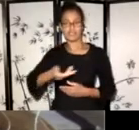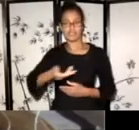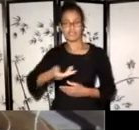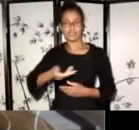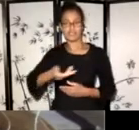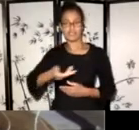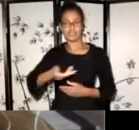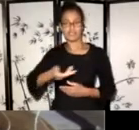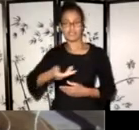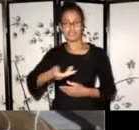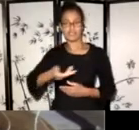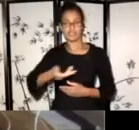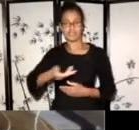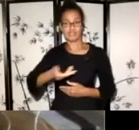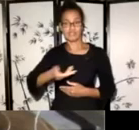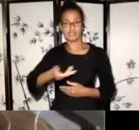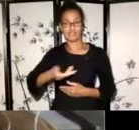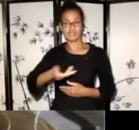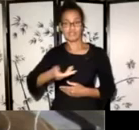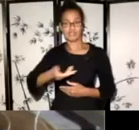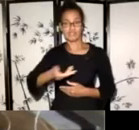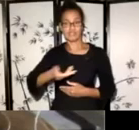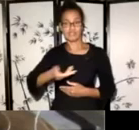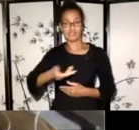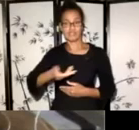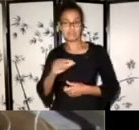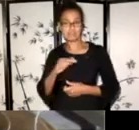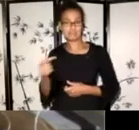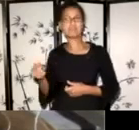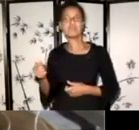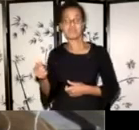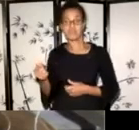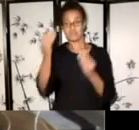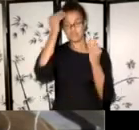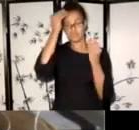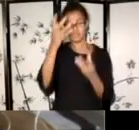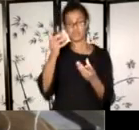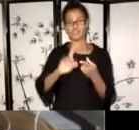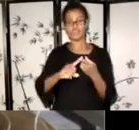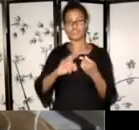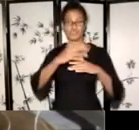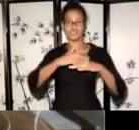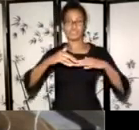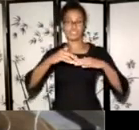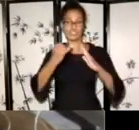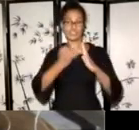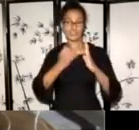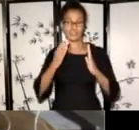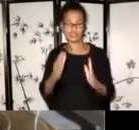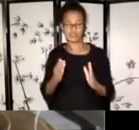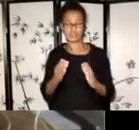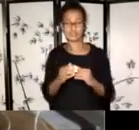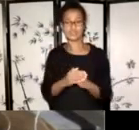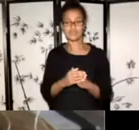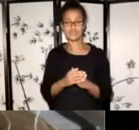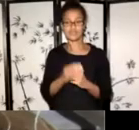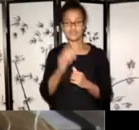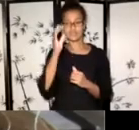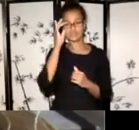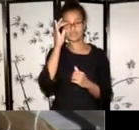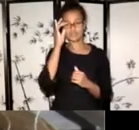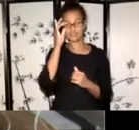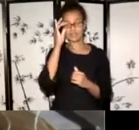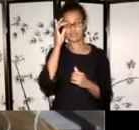hopefully, um, we can sort of